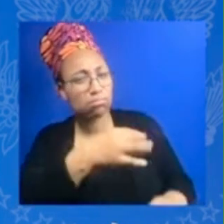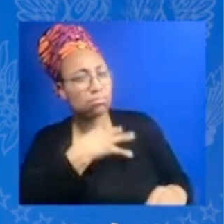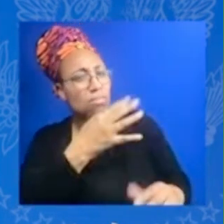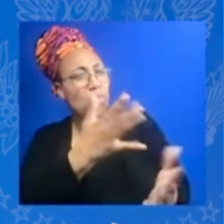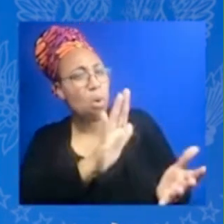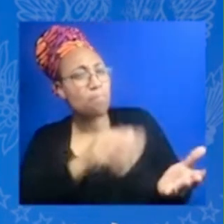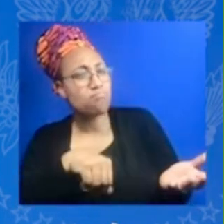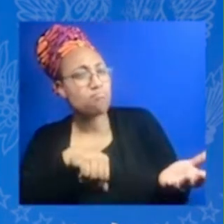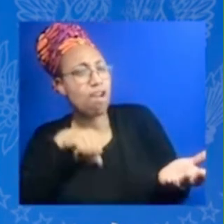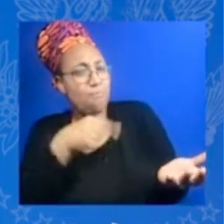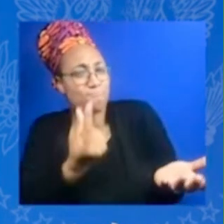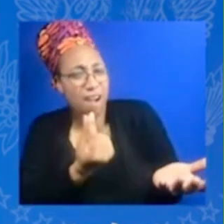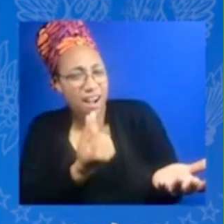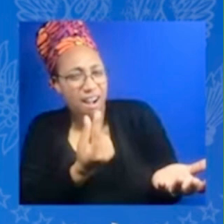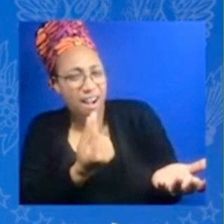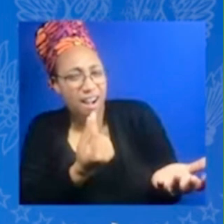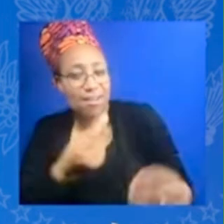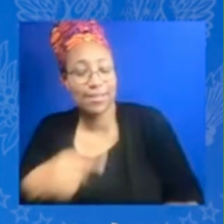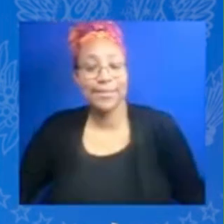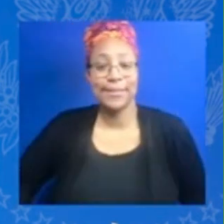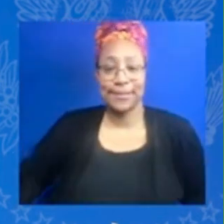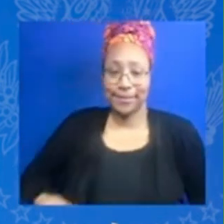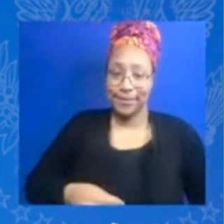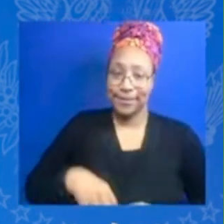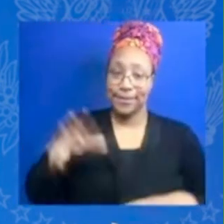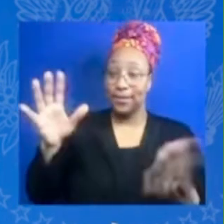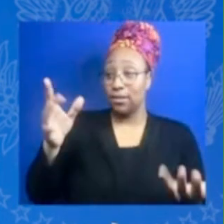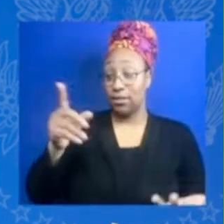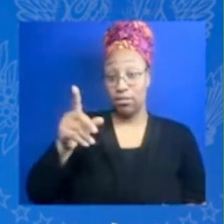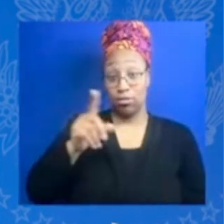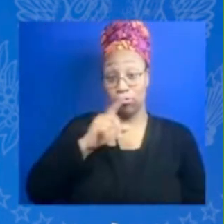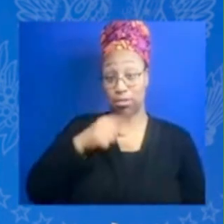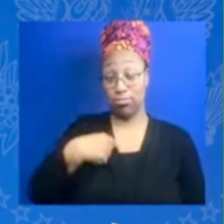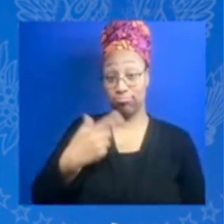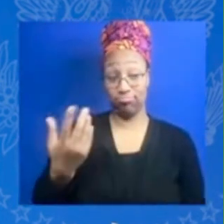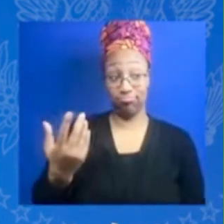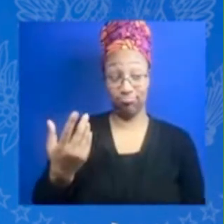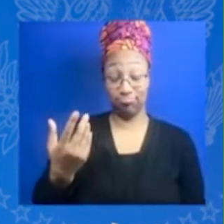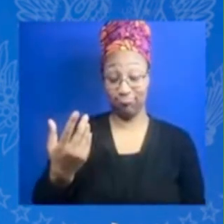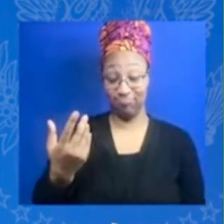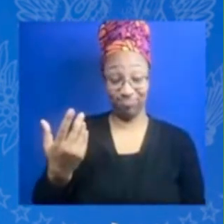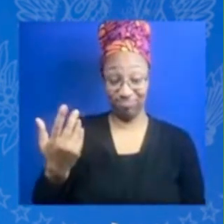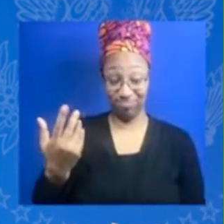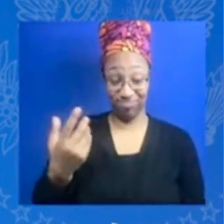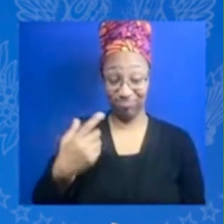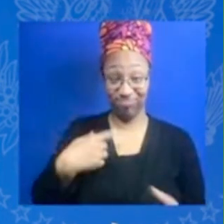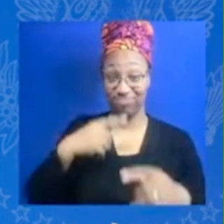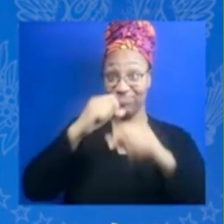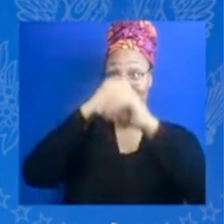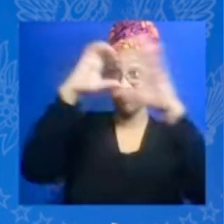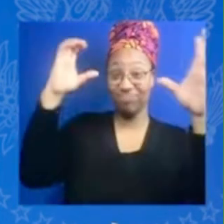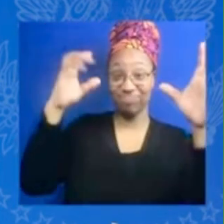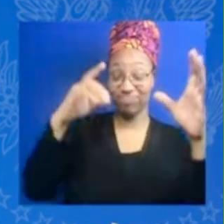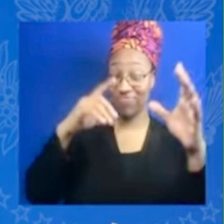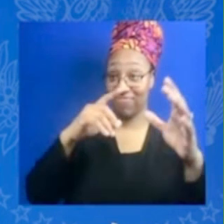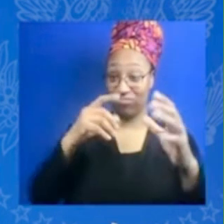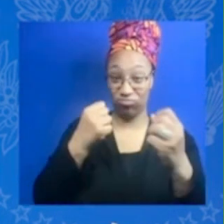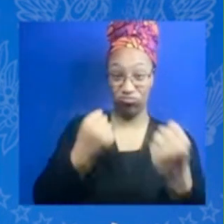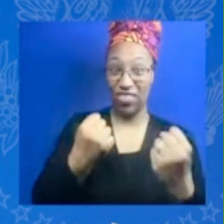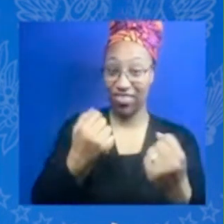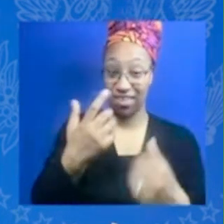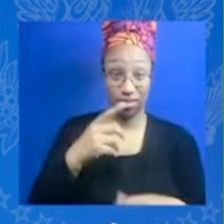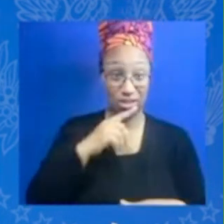stronger than i thought i was um so you wall street is a very masculine environment and